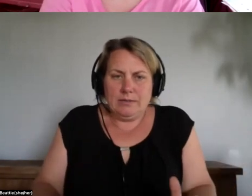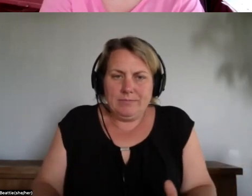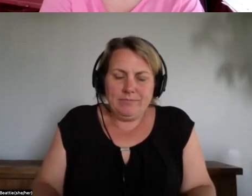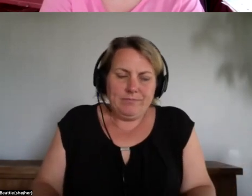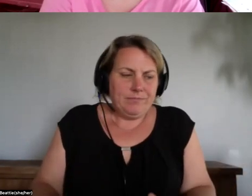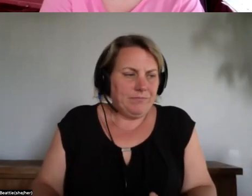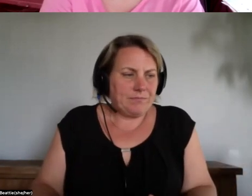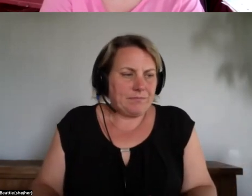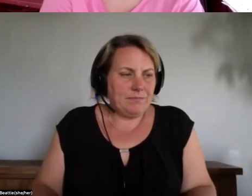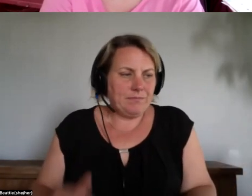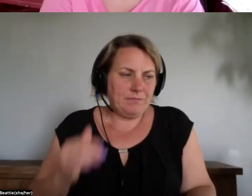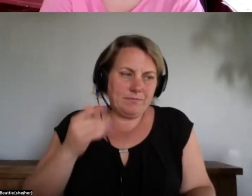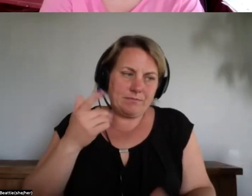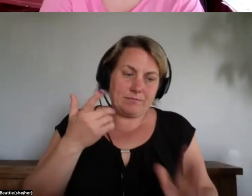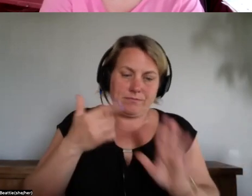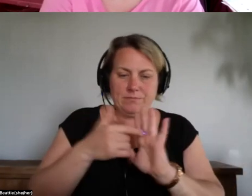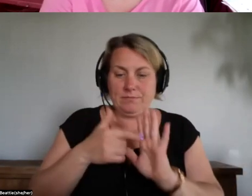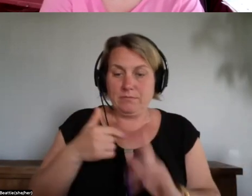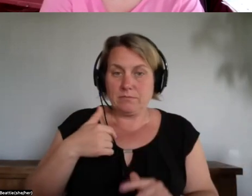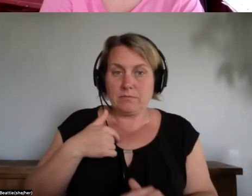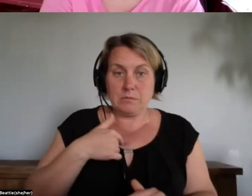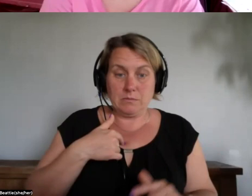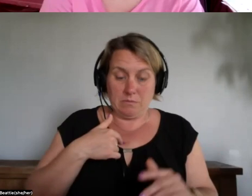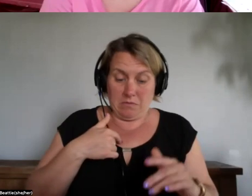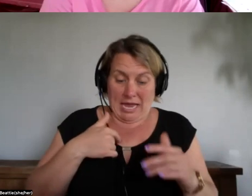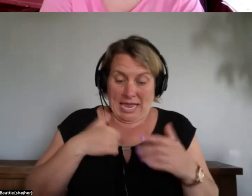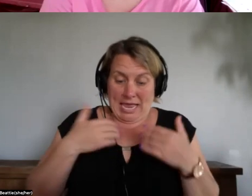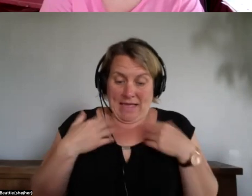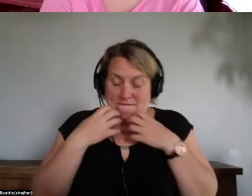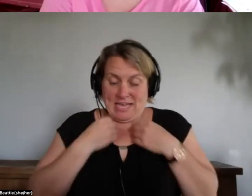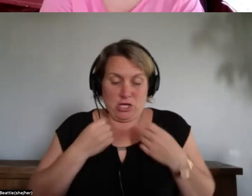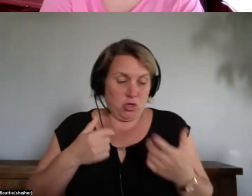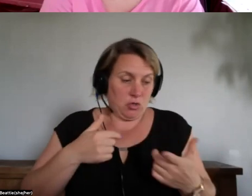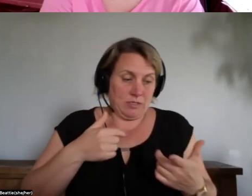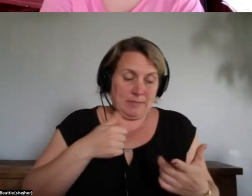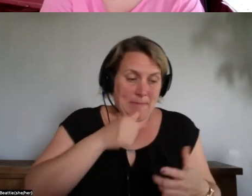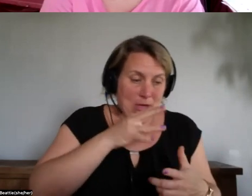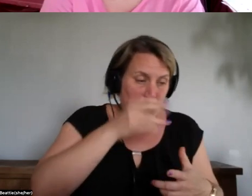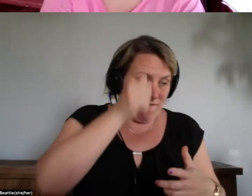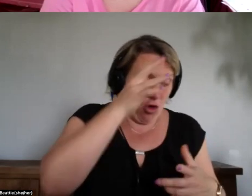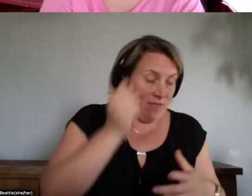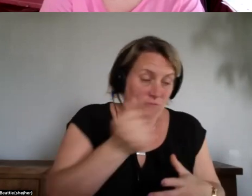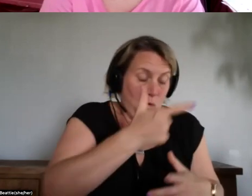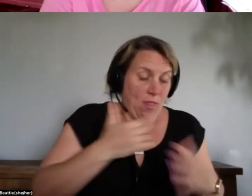i have value my mother has value my father has value everyone's devalued